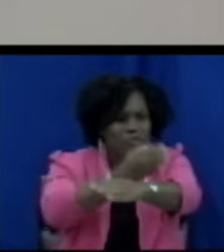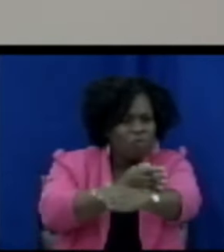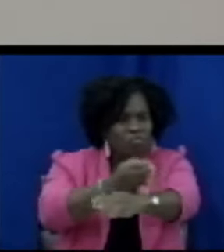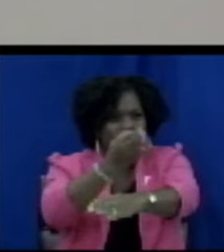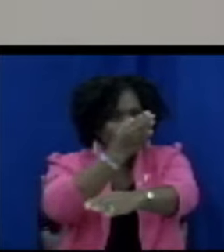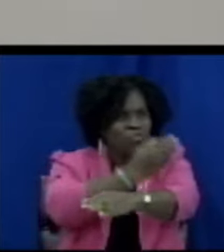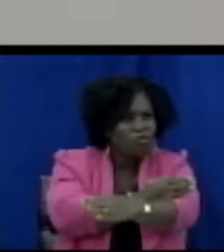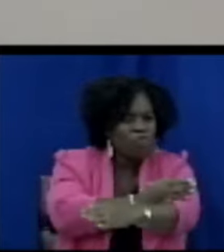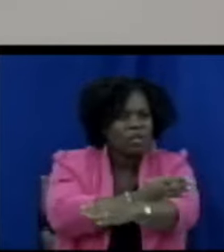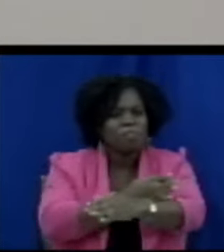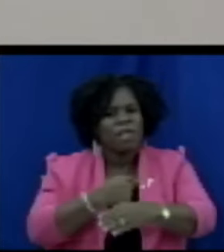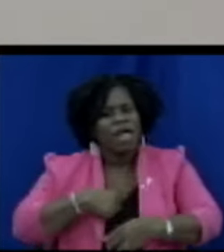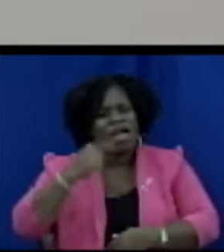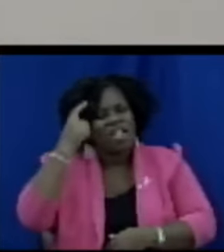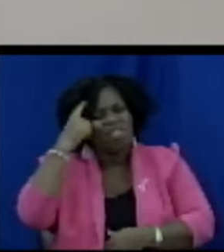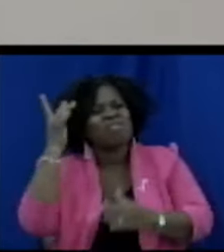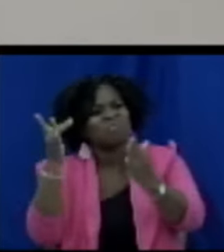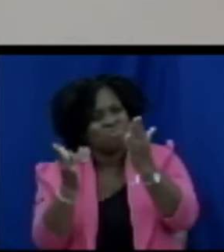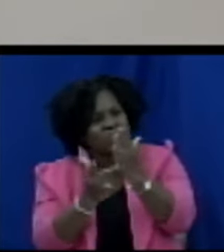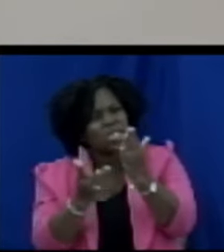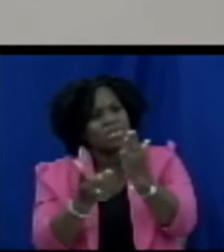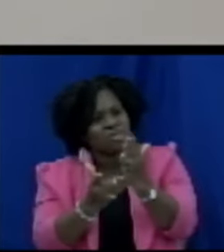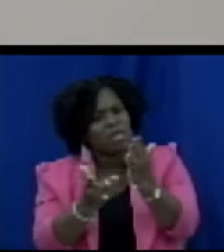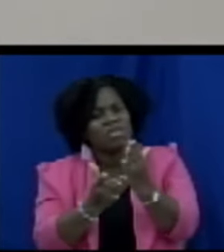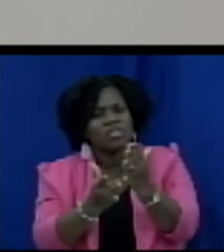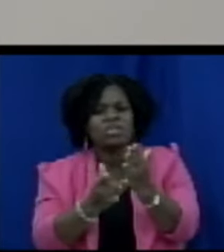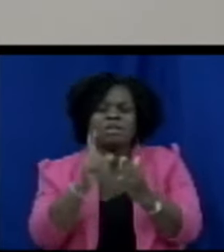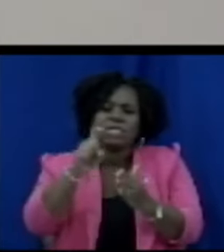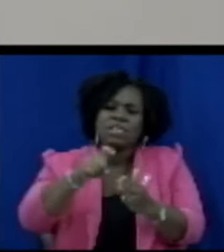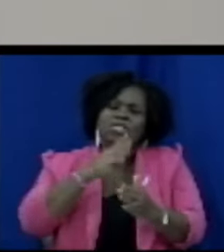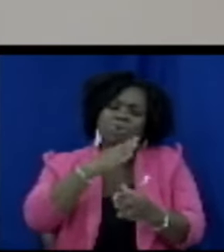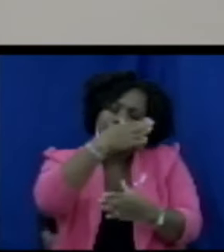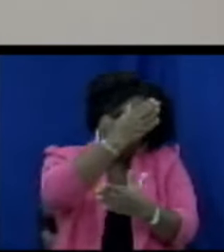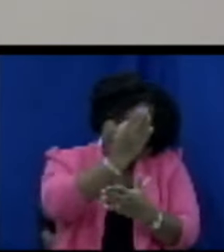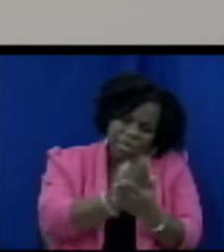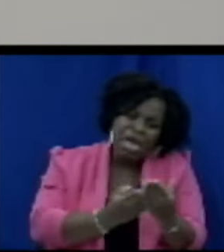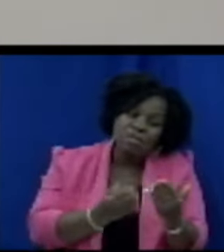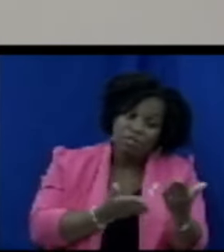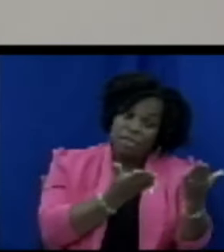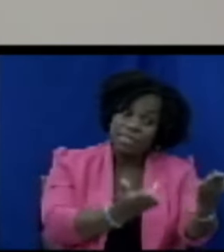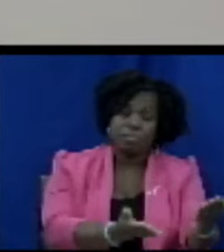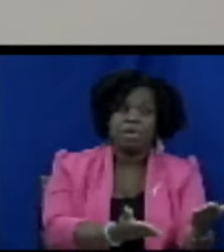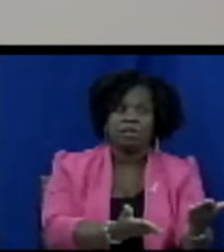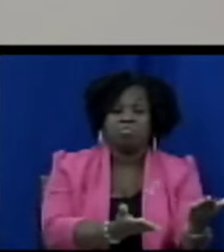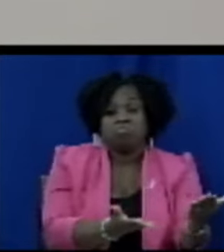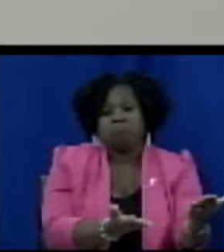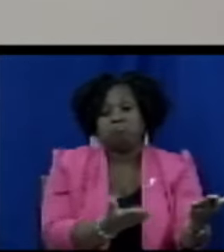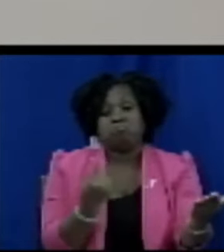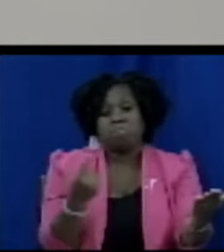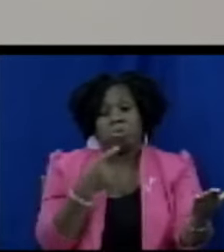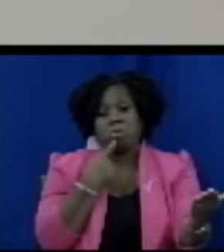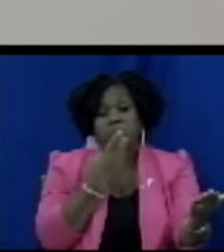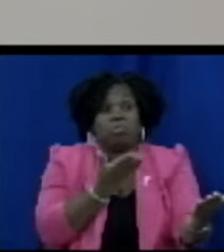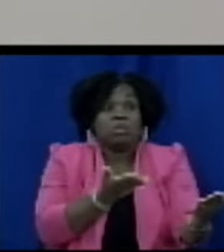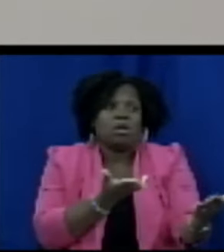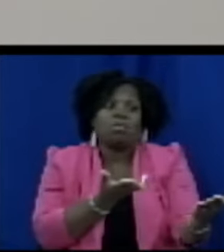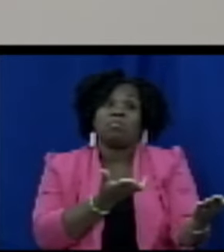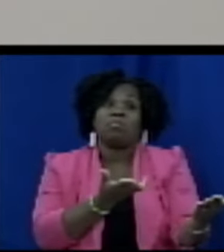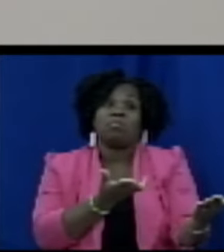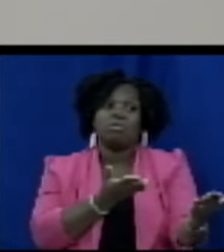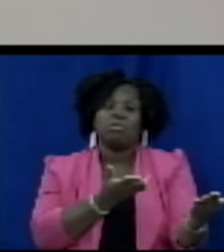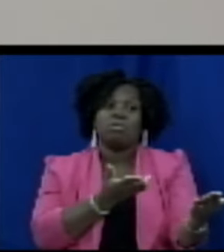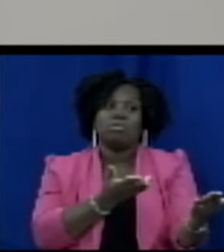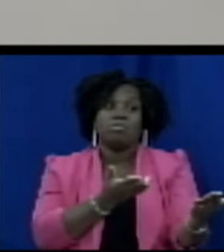I just think that technology should have found part of this in some way and that is just a suggestion and it is